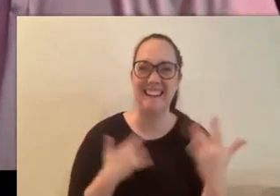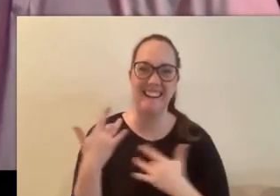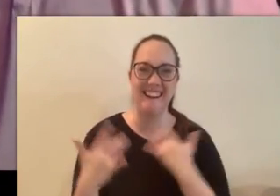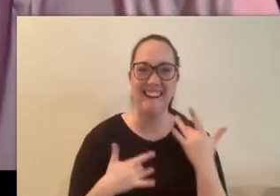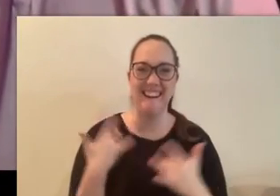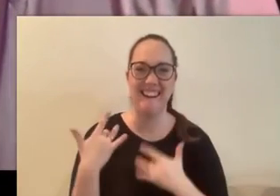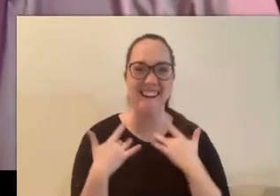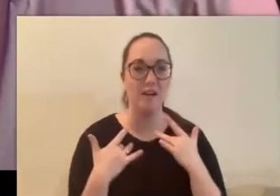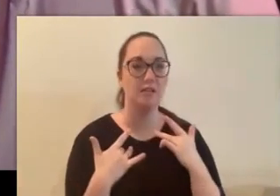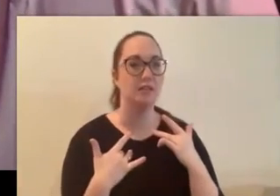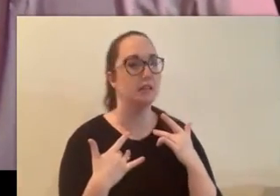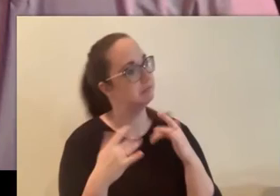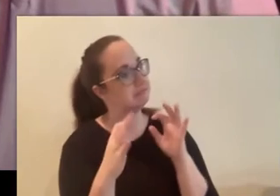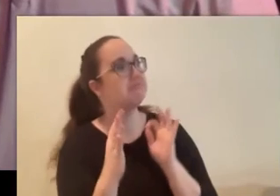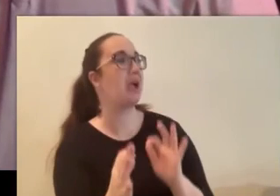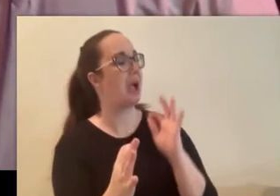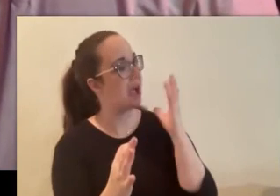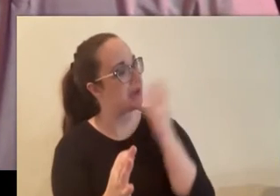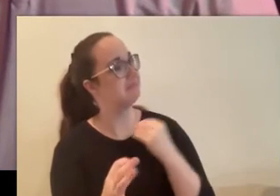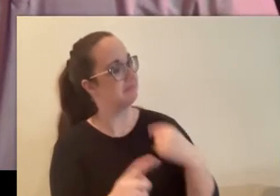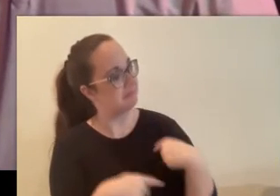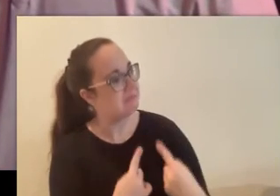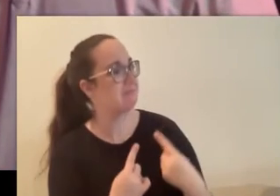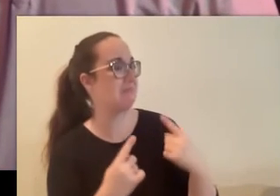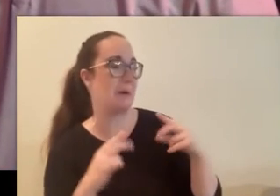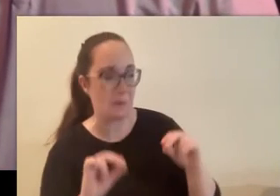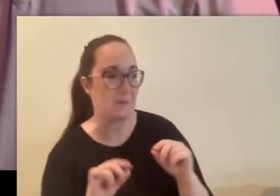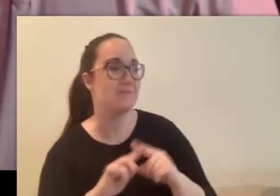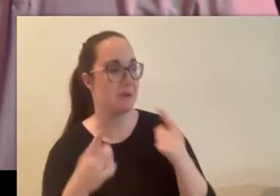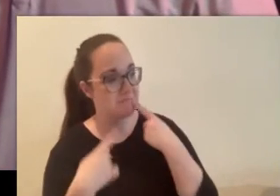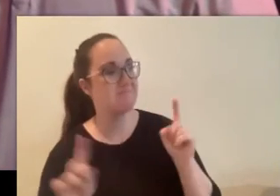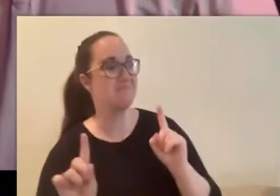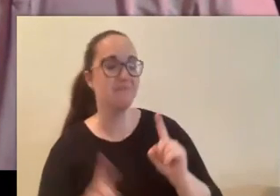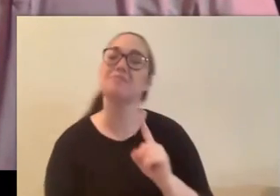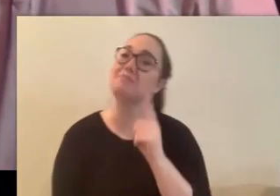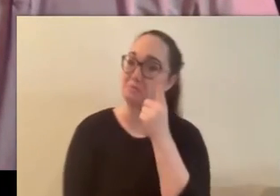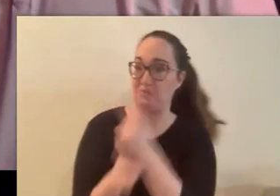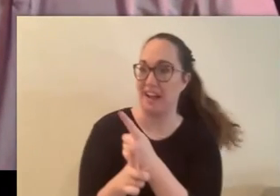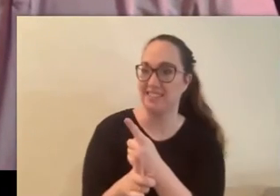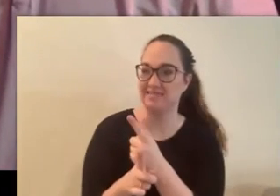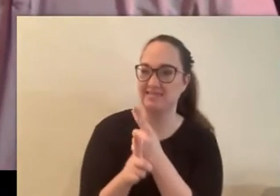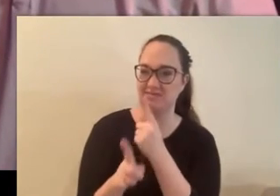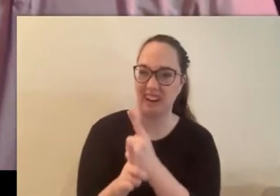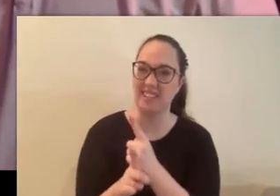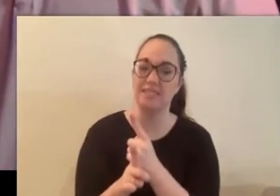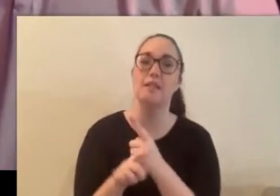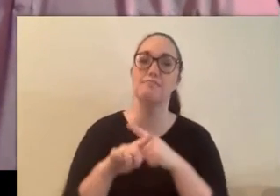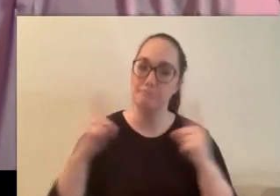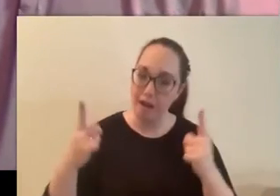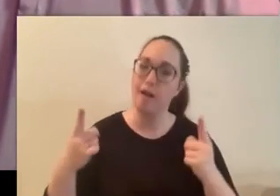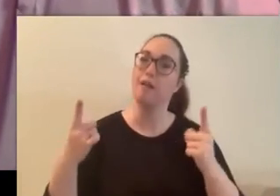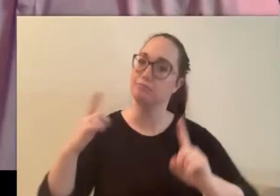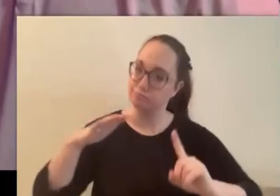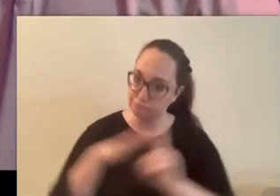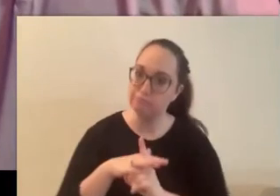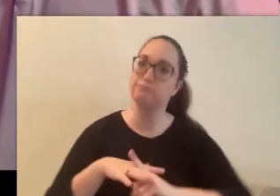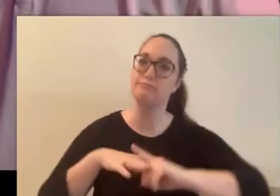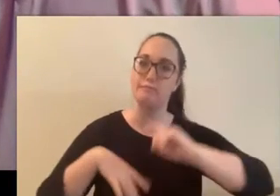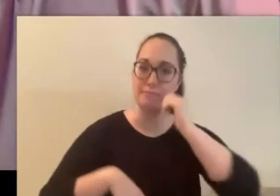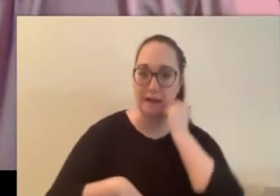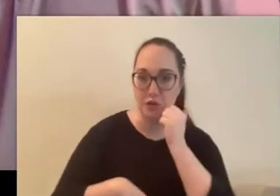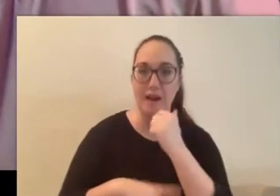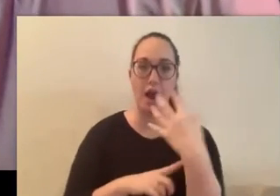it wasn't always pretty but we did it no it wasn't always pretty but still it's the fact that we were like we showed up every day and that's important